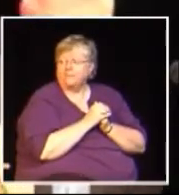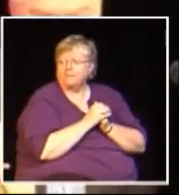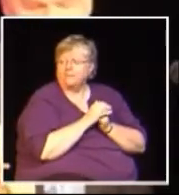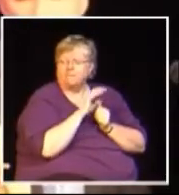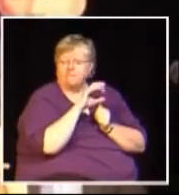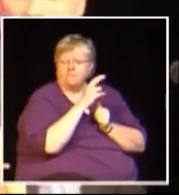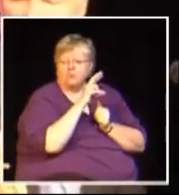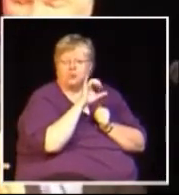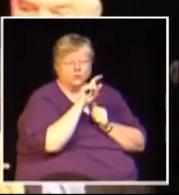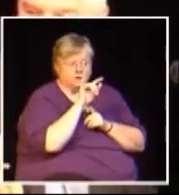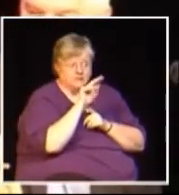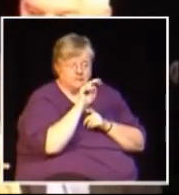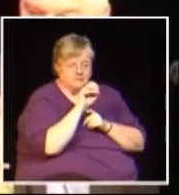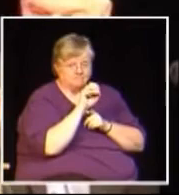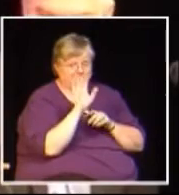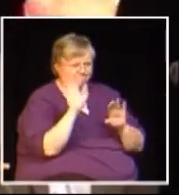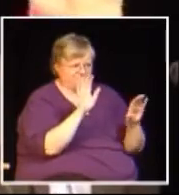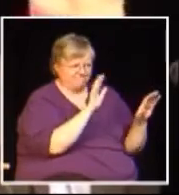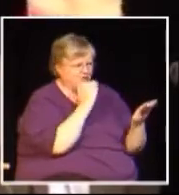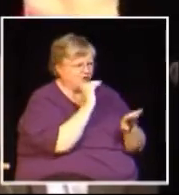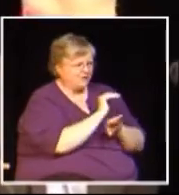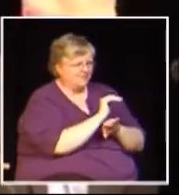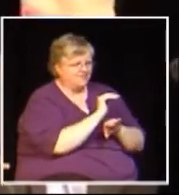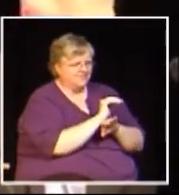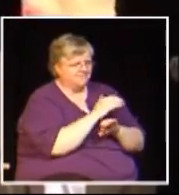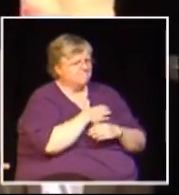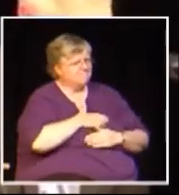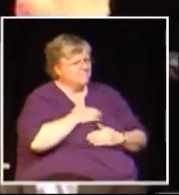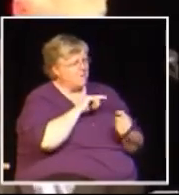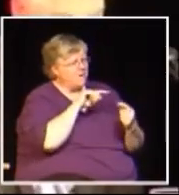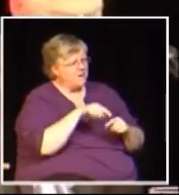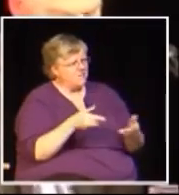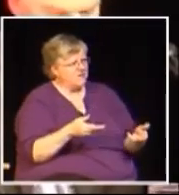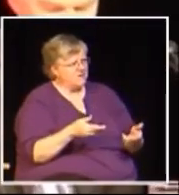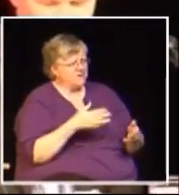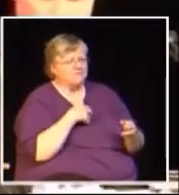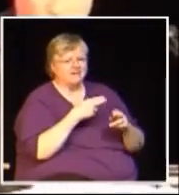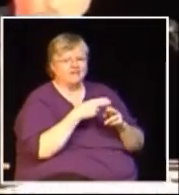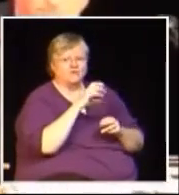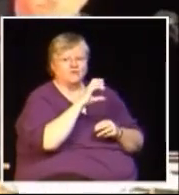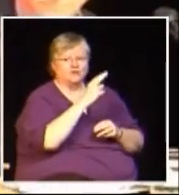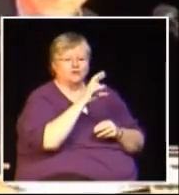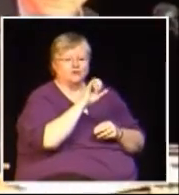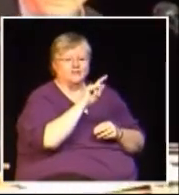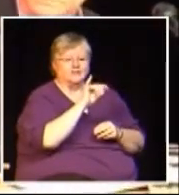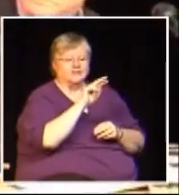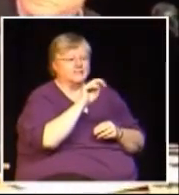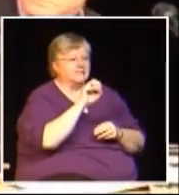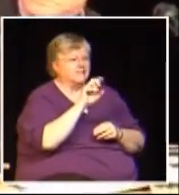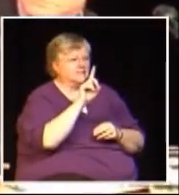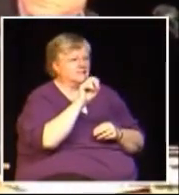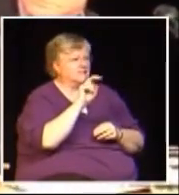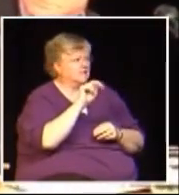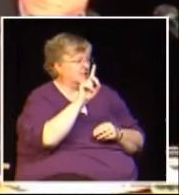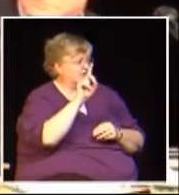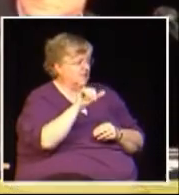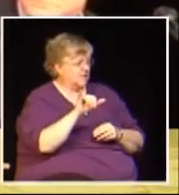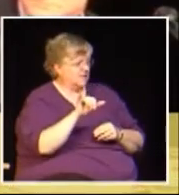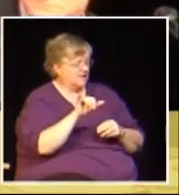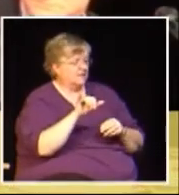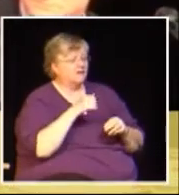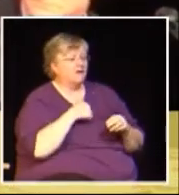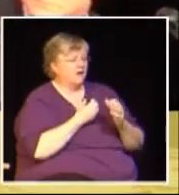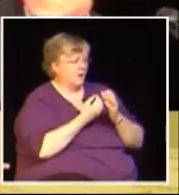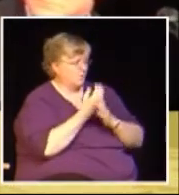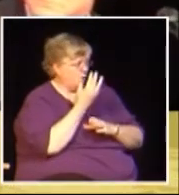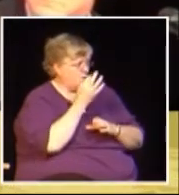Thank you very much. There we are. Good evening, and it's a pleasure to be here. My name is Christine Dendy. I'm a